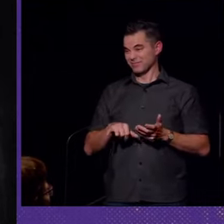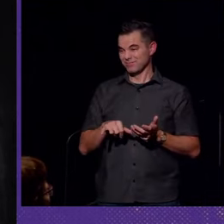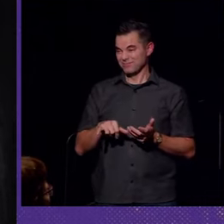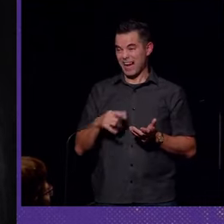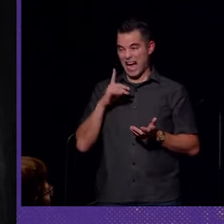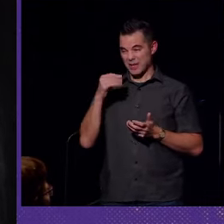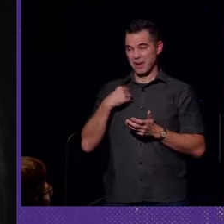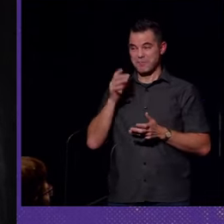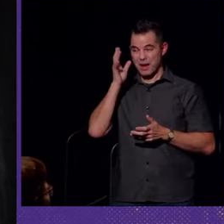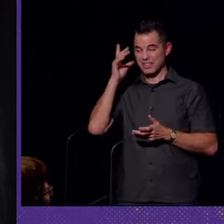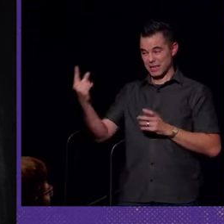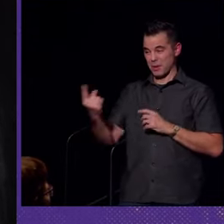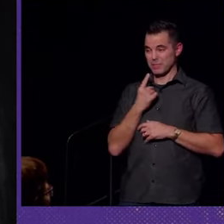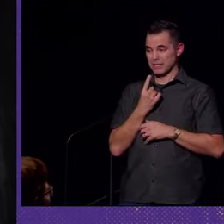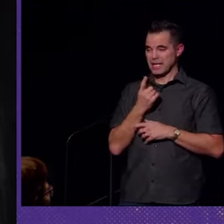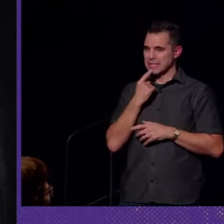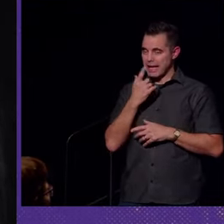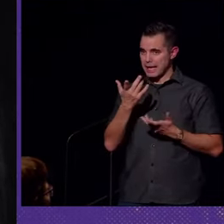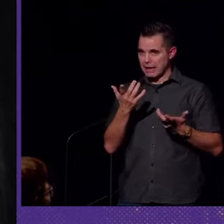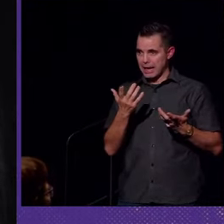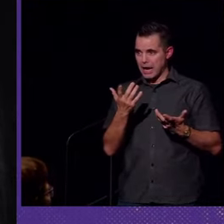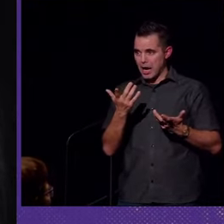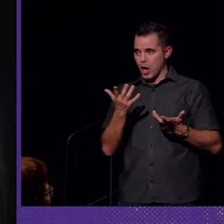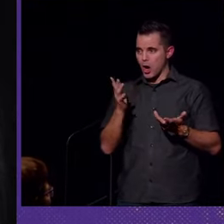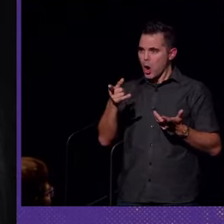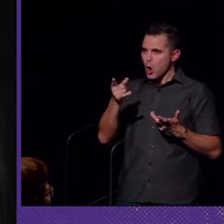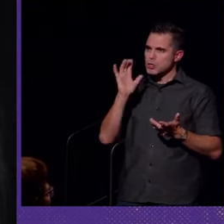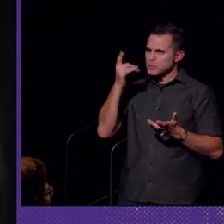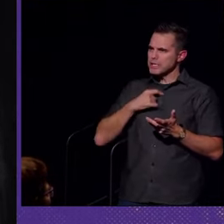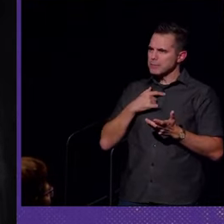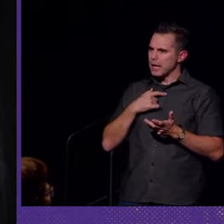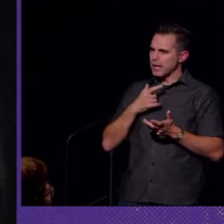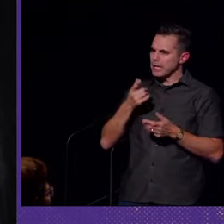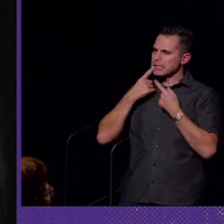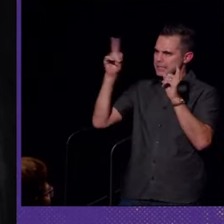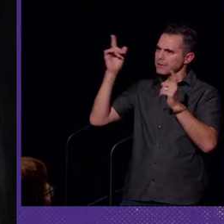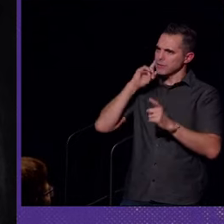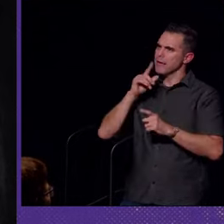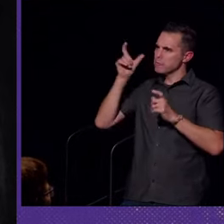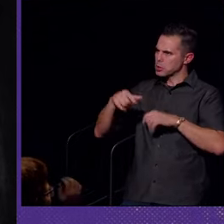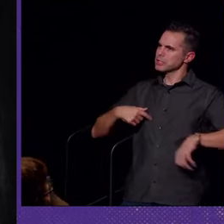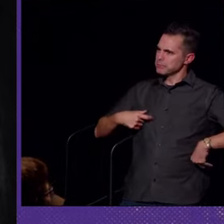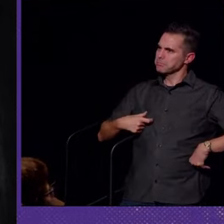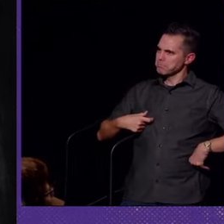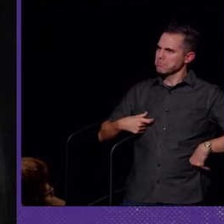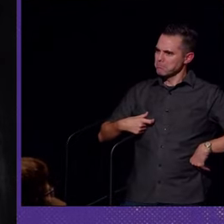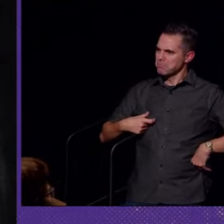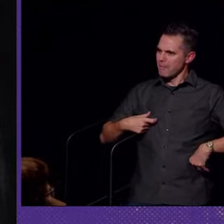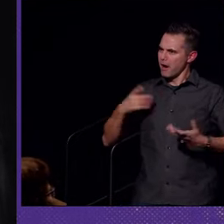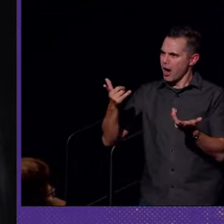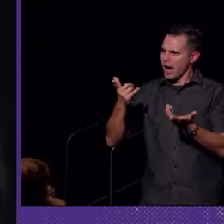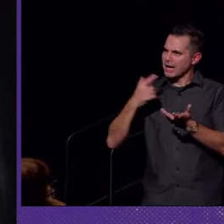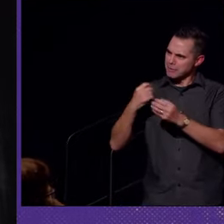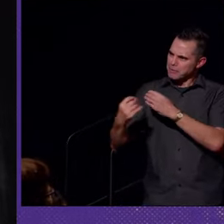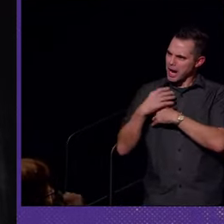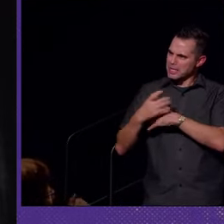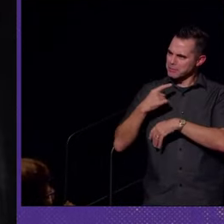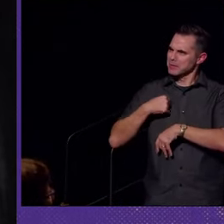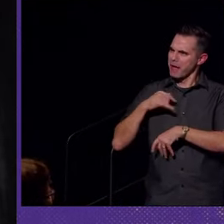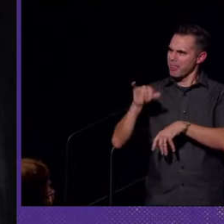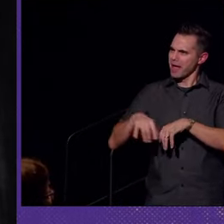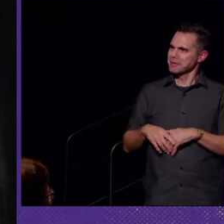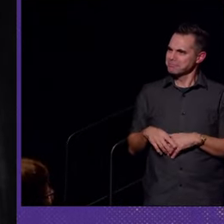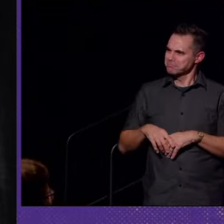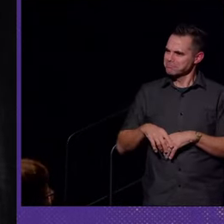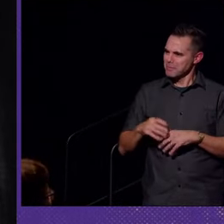I do have parents come up to me and say, oh, you seem like a successful deaf person. Can you give me some advice on what I can do